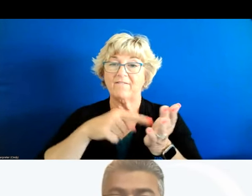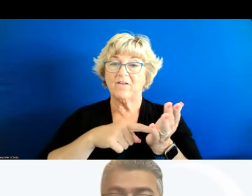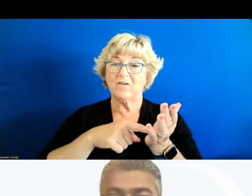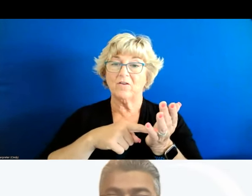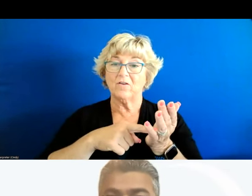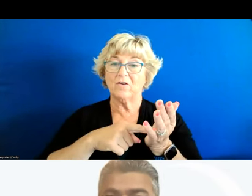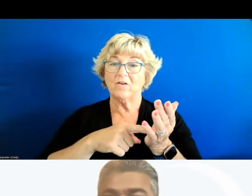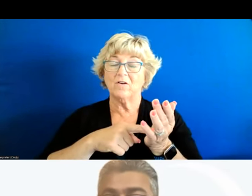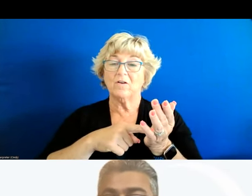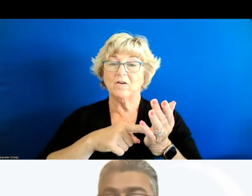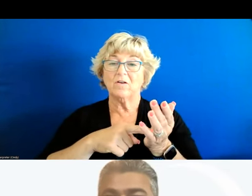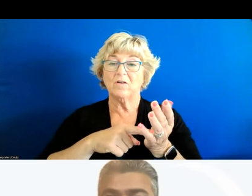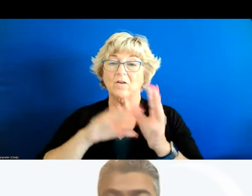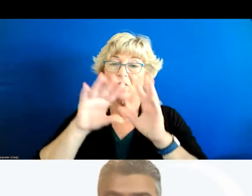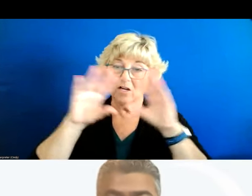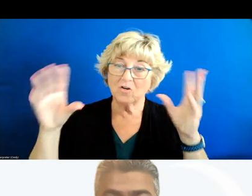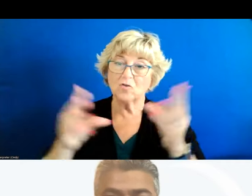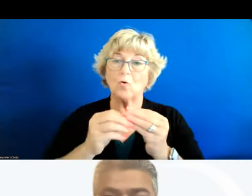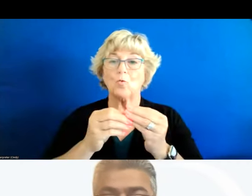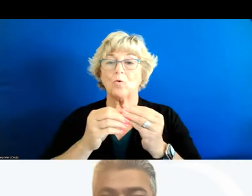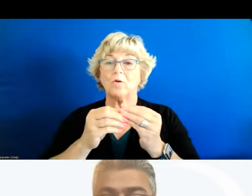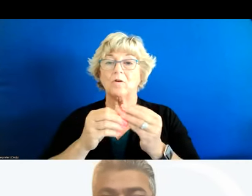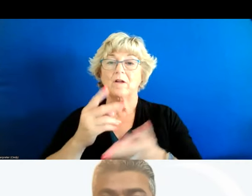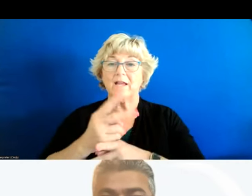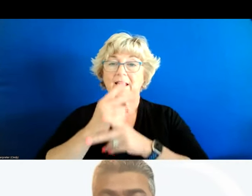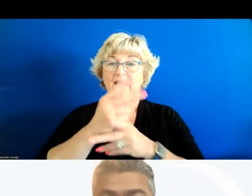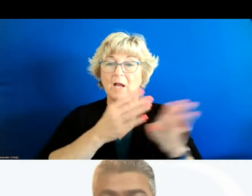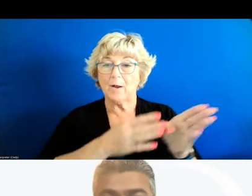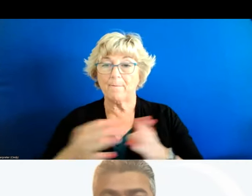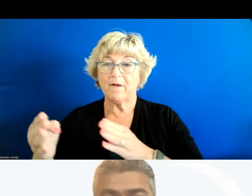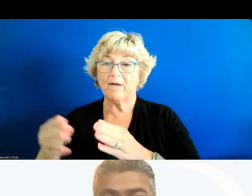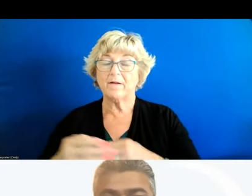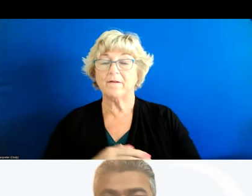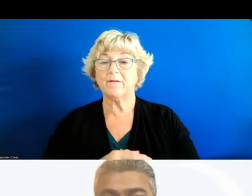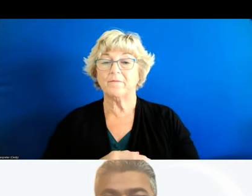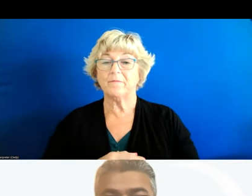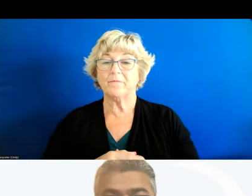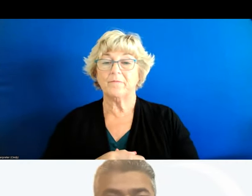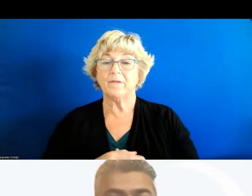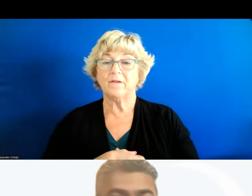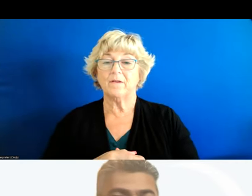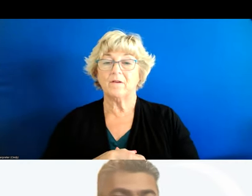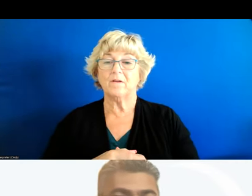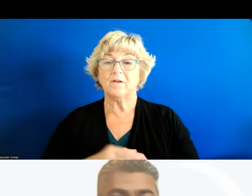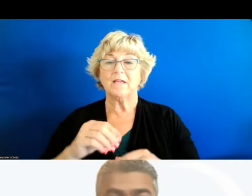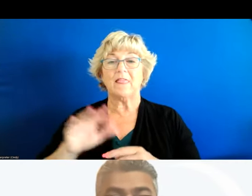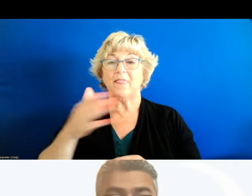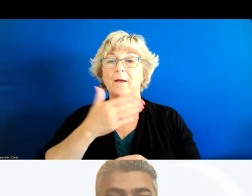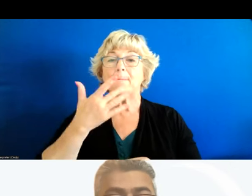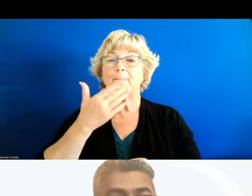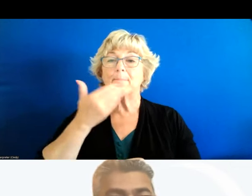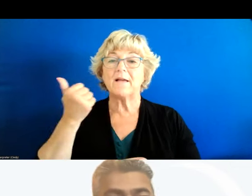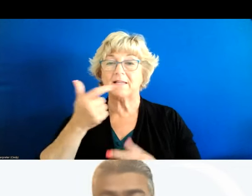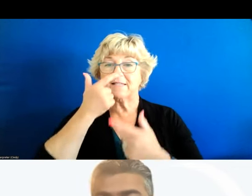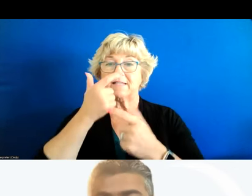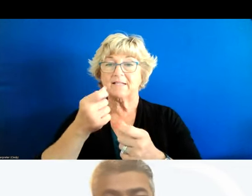siloed approach but but a total total sort of care plan including ltss and other services is in their best interest and aligns